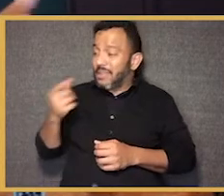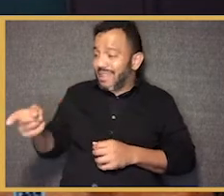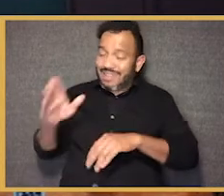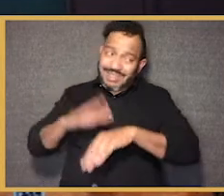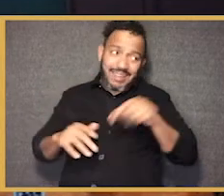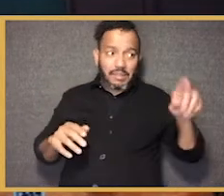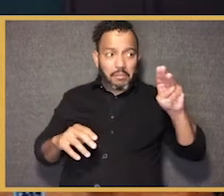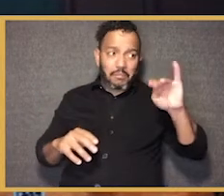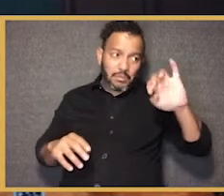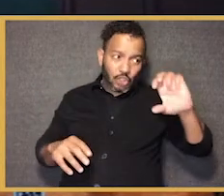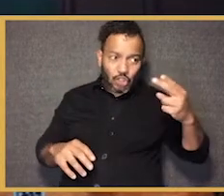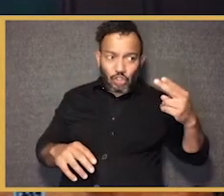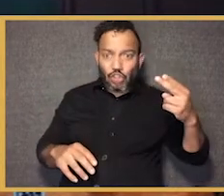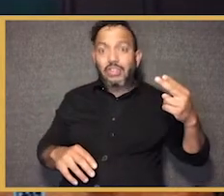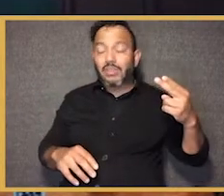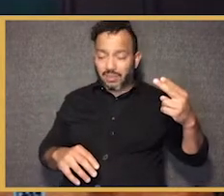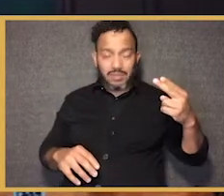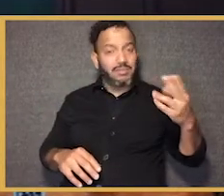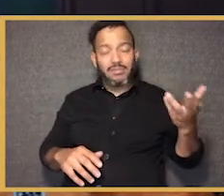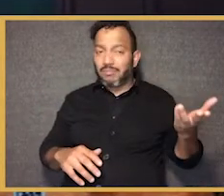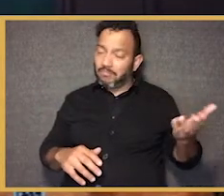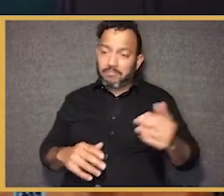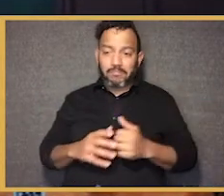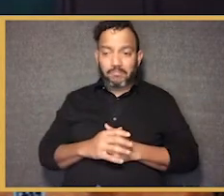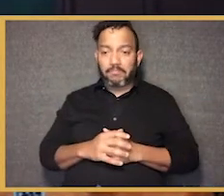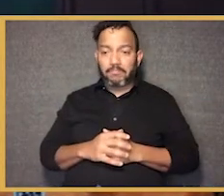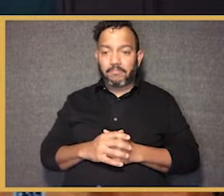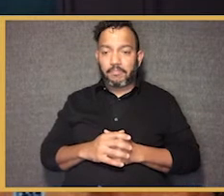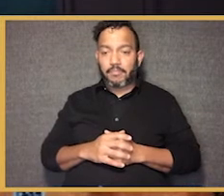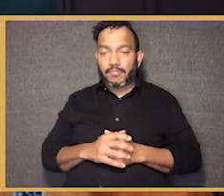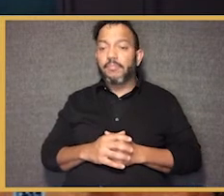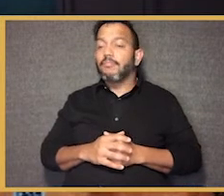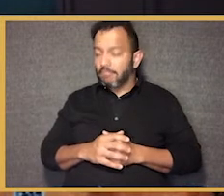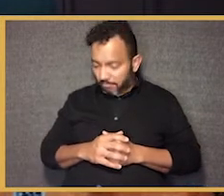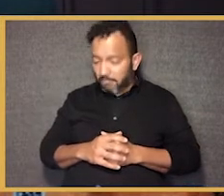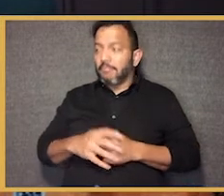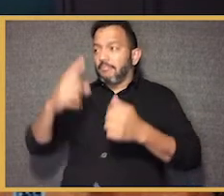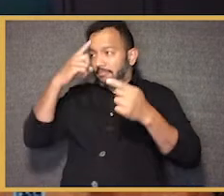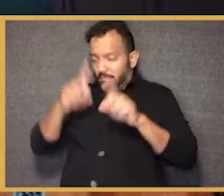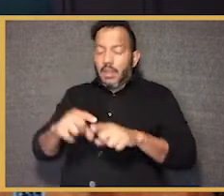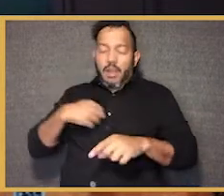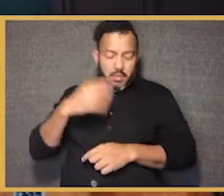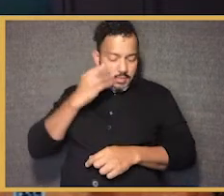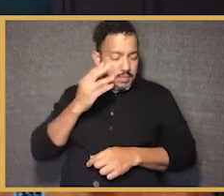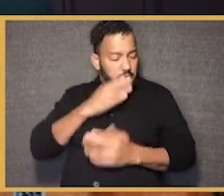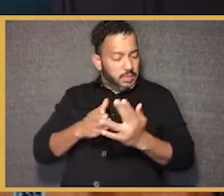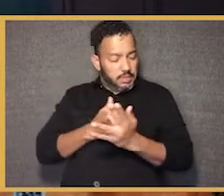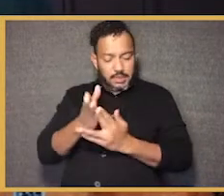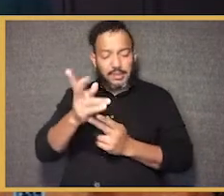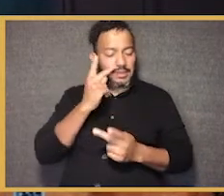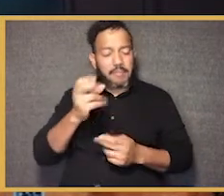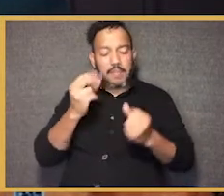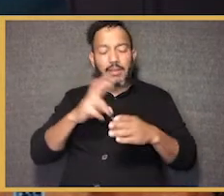than the Michigan model, which has not served the state well at all. Yes, having lived